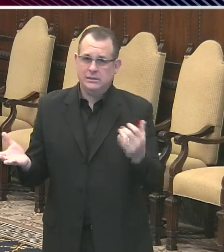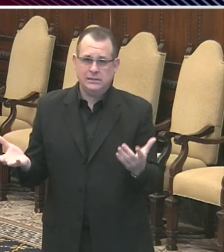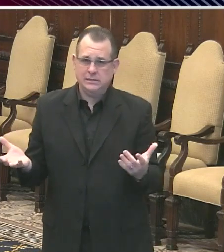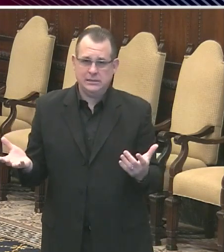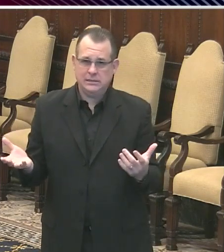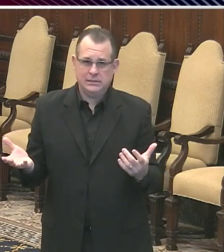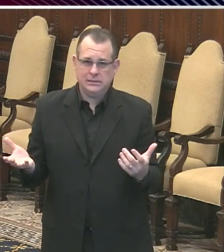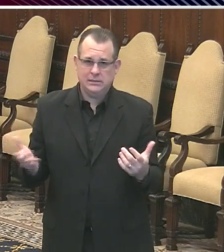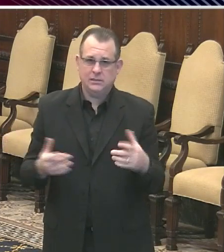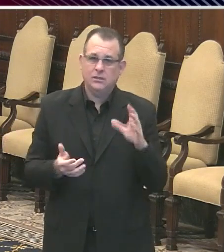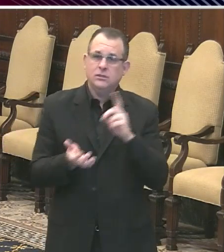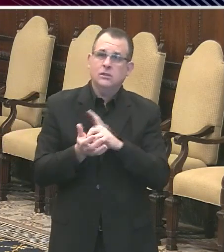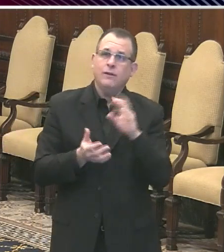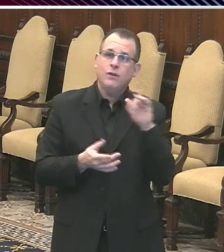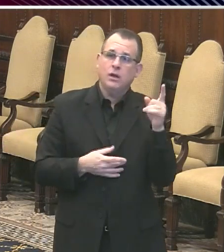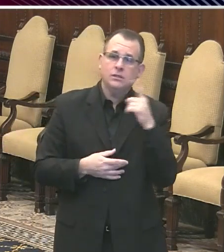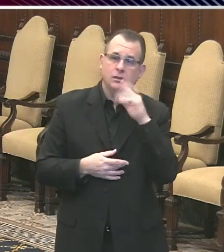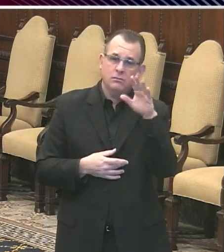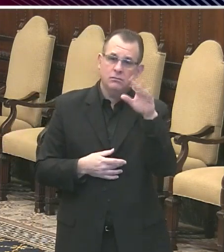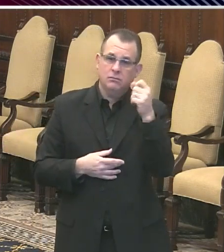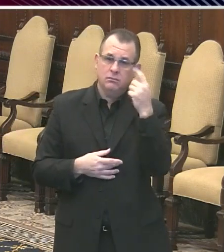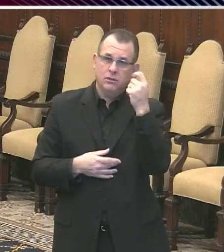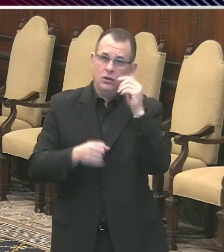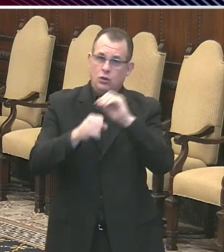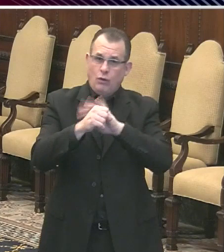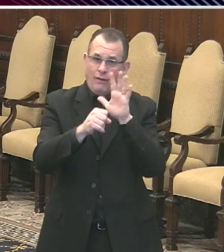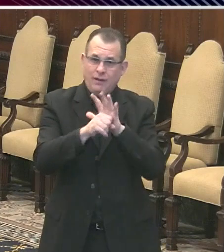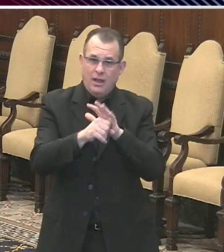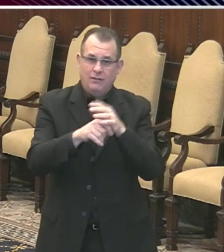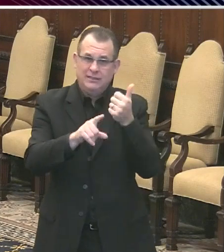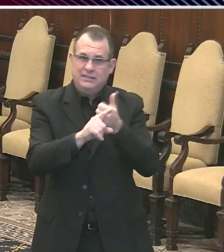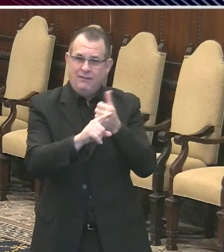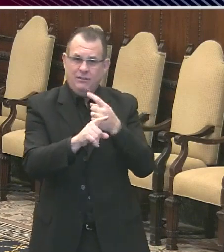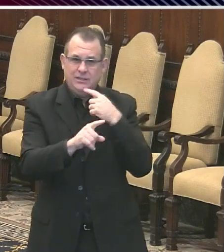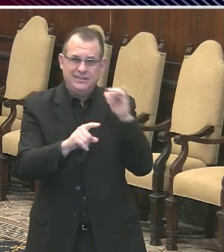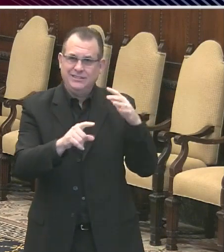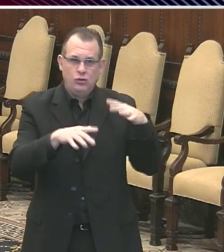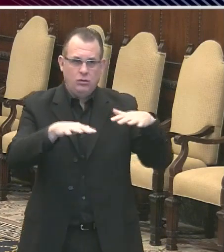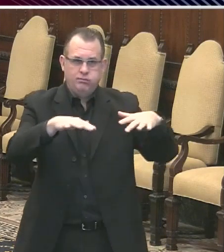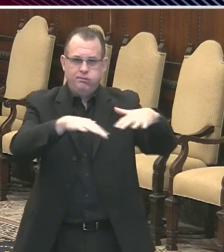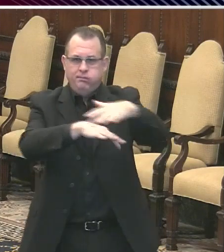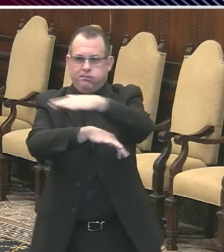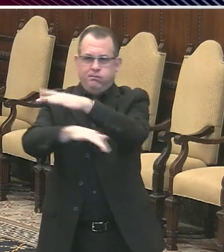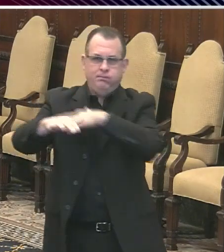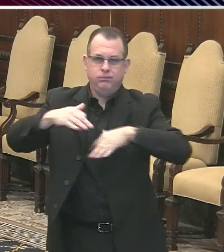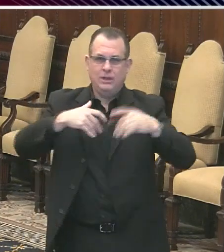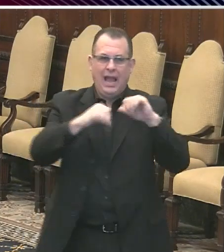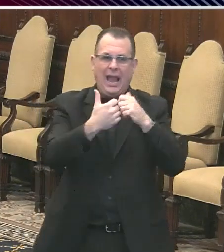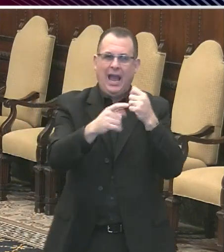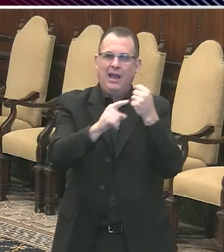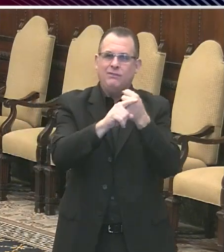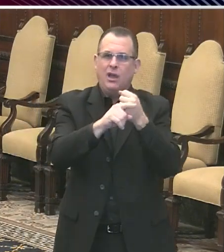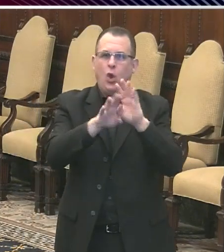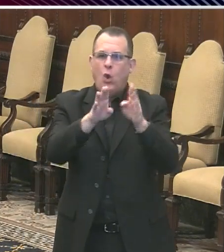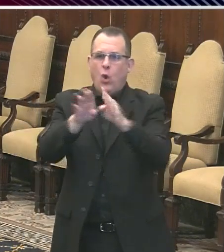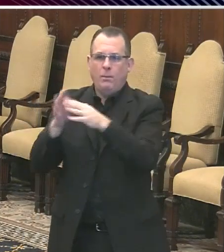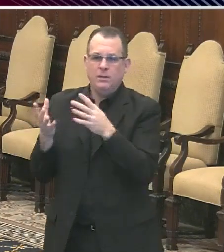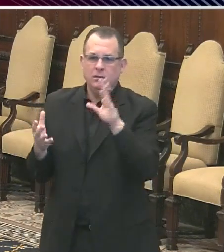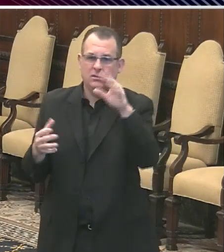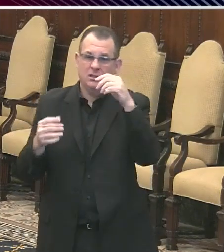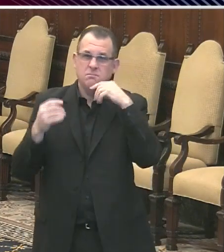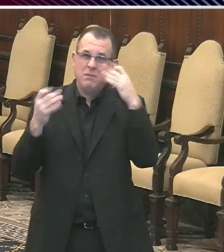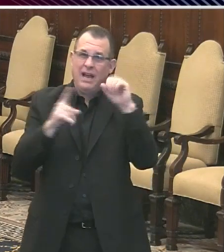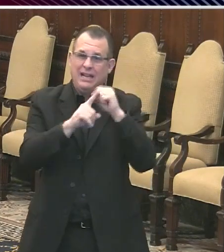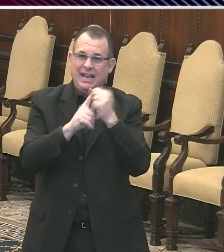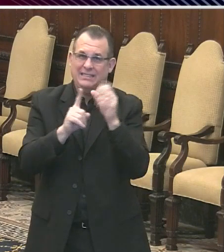own course, and we know that there are many, many cases that we're not diagnosing now. We know that many cases in the community, it's definitely too